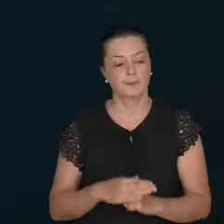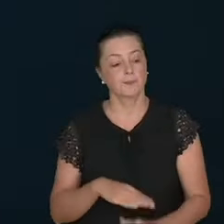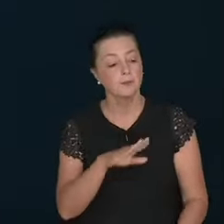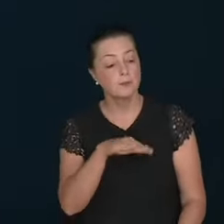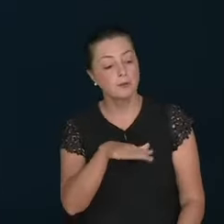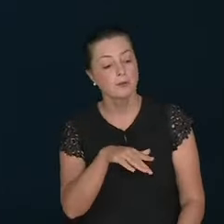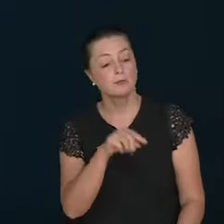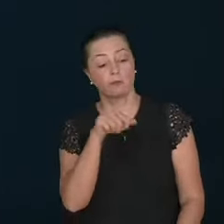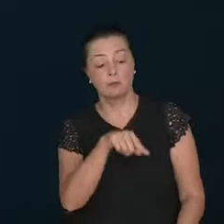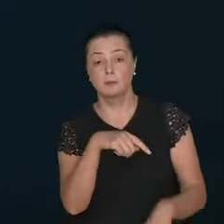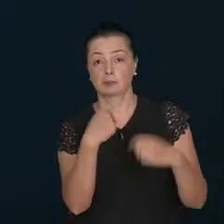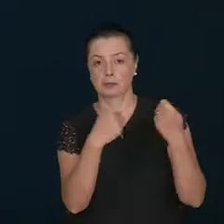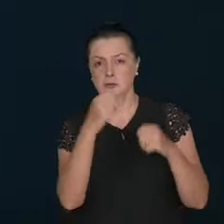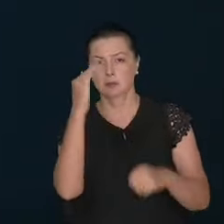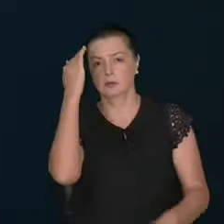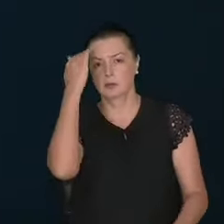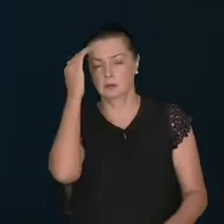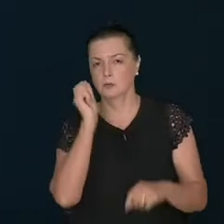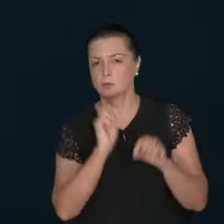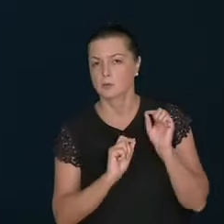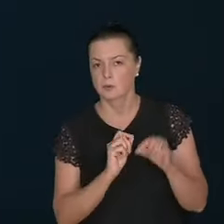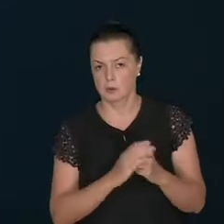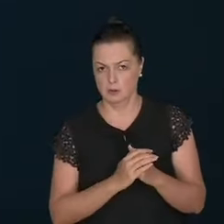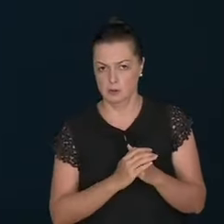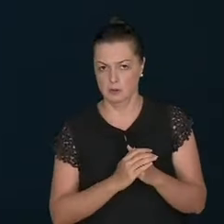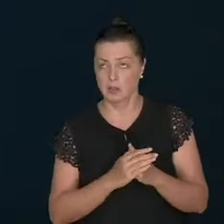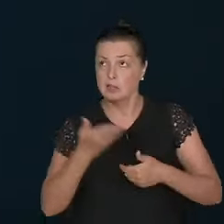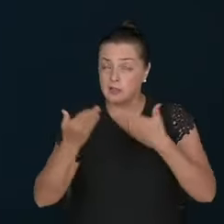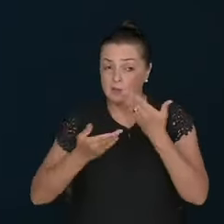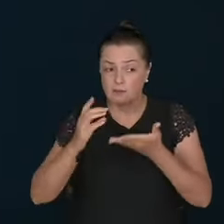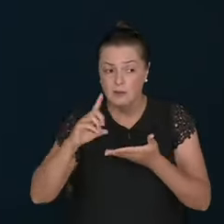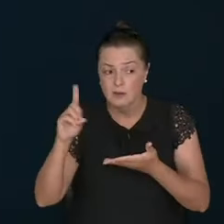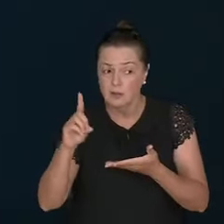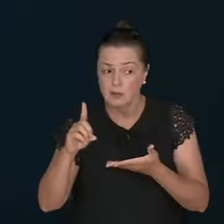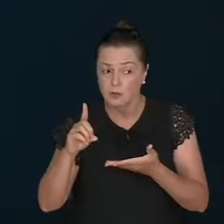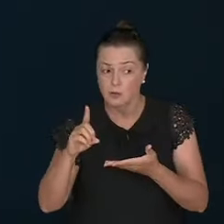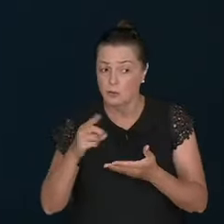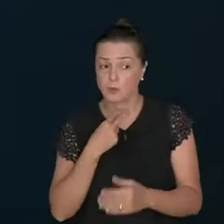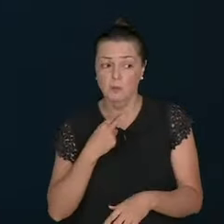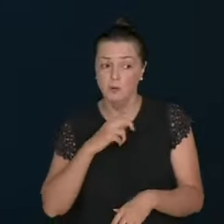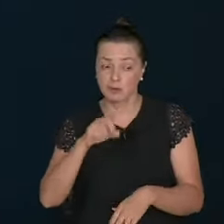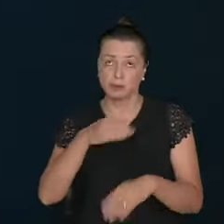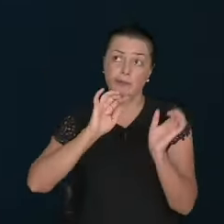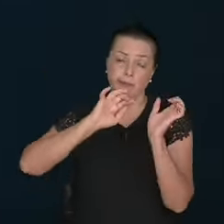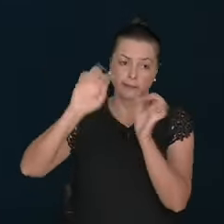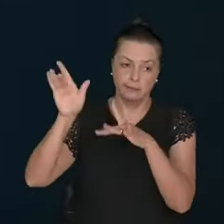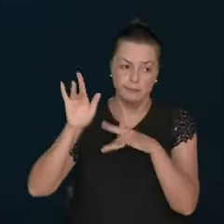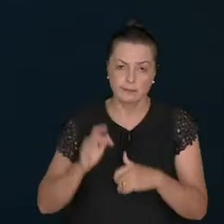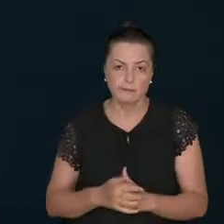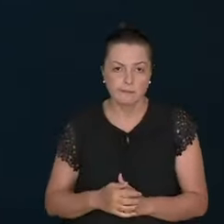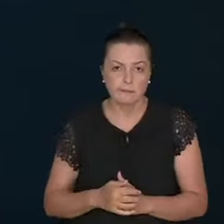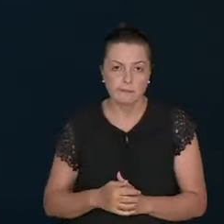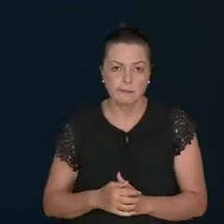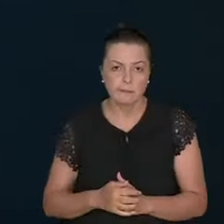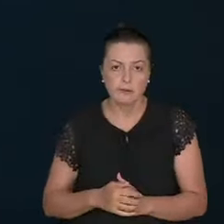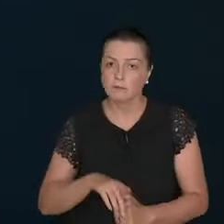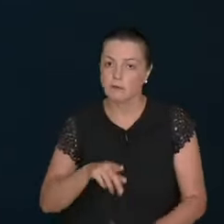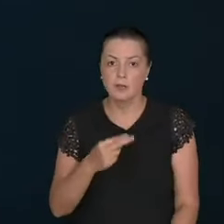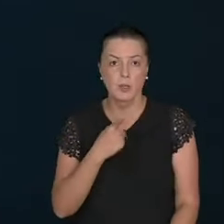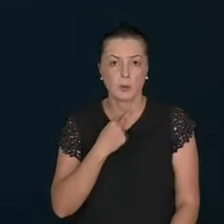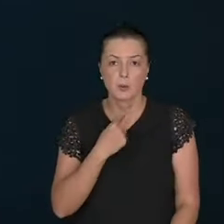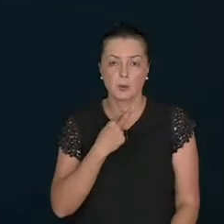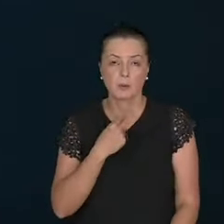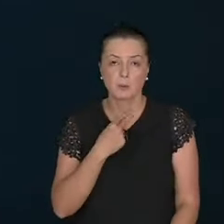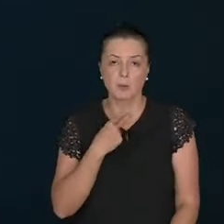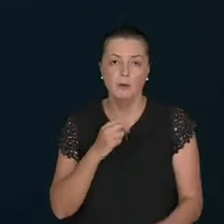Look. You have. To understand. That the work. Of God. There's no way. Back. You will. Place your hand. On the plot. And you will not.